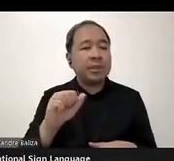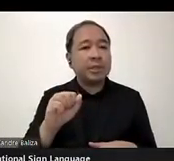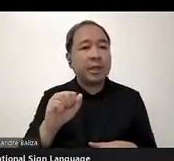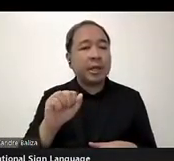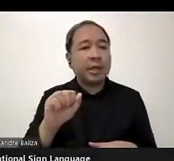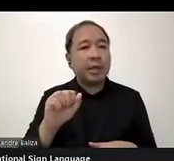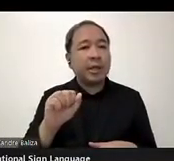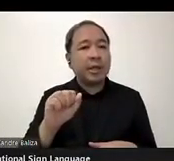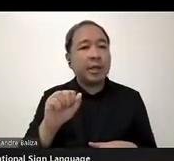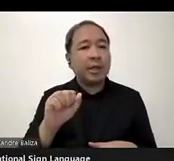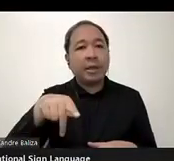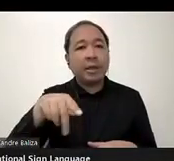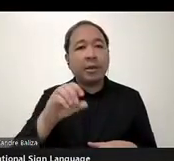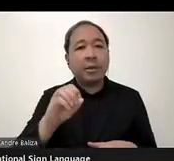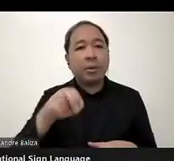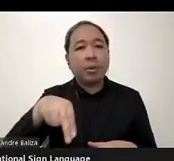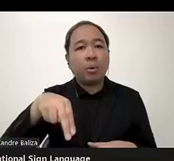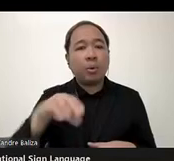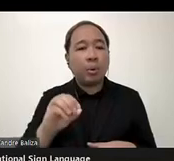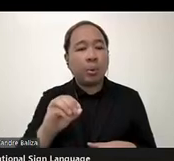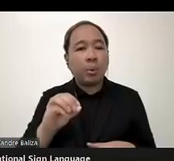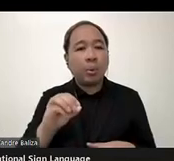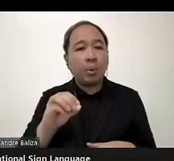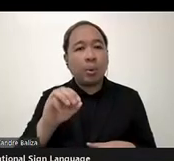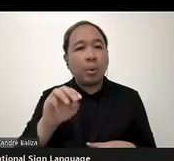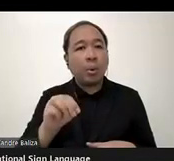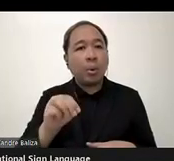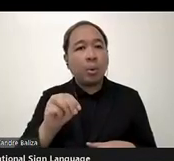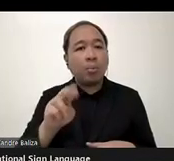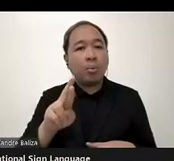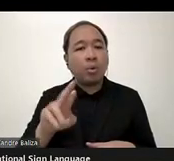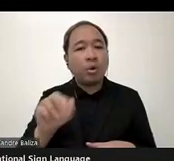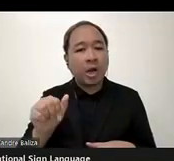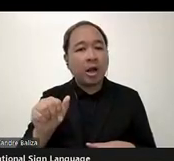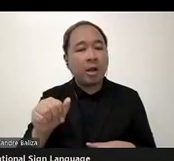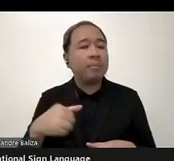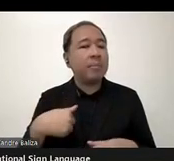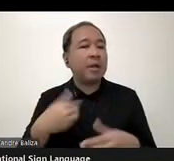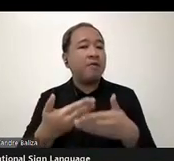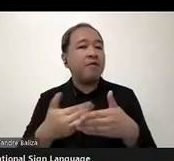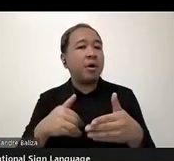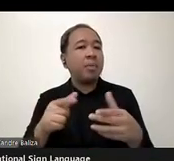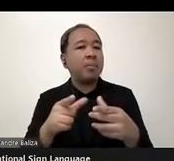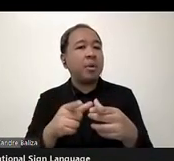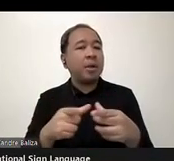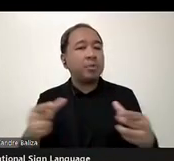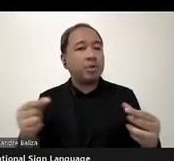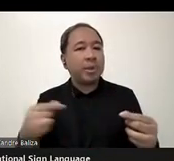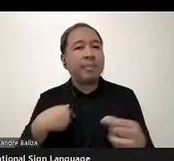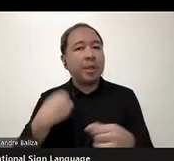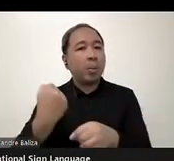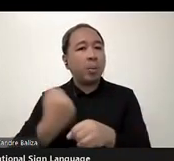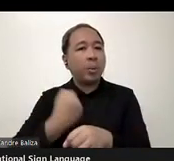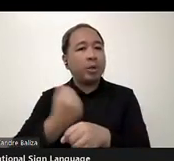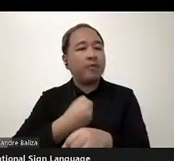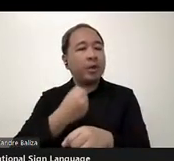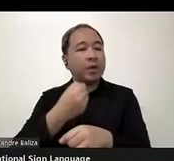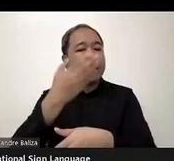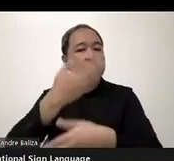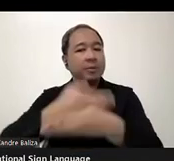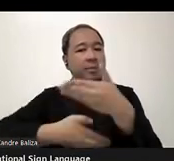I'm from Japan. And I'm working for a person with disability for many years.